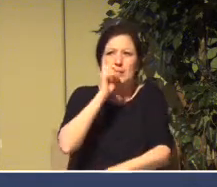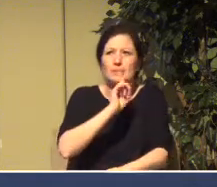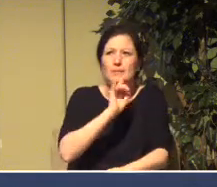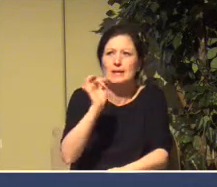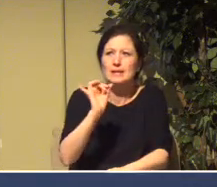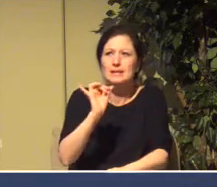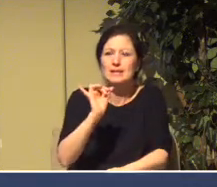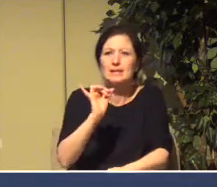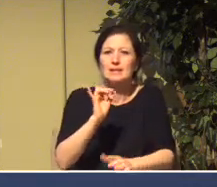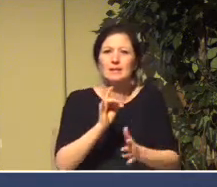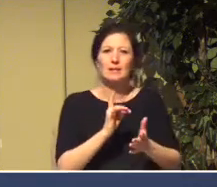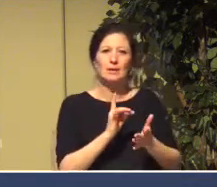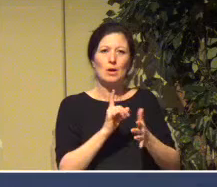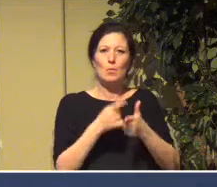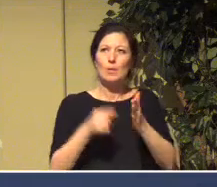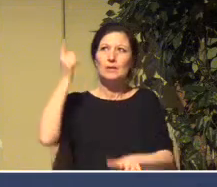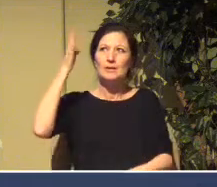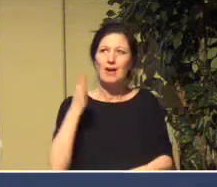forming in us for the future?